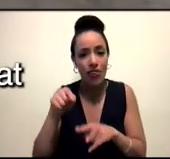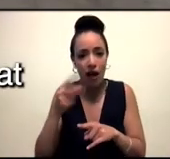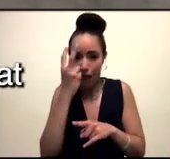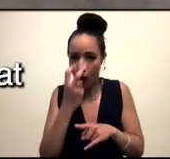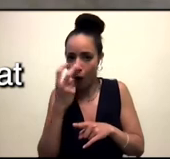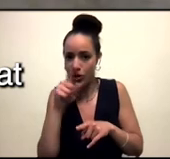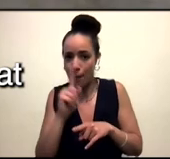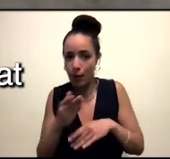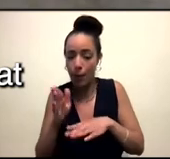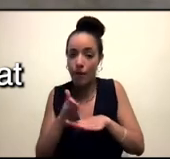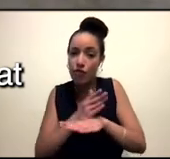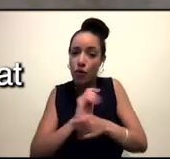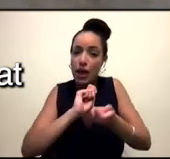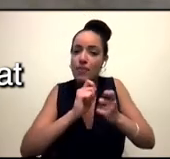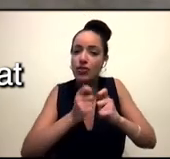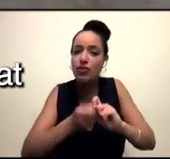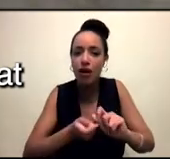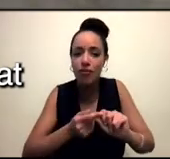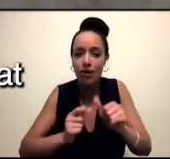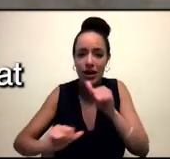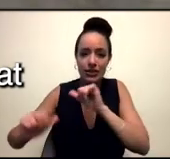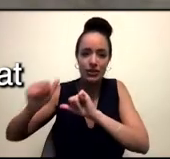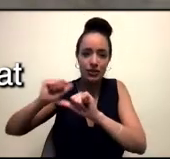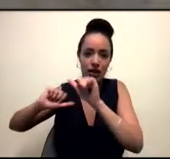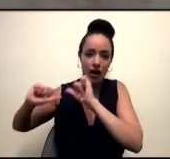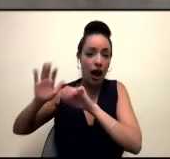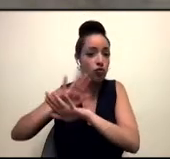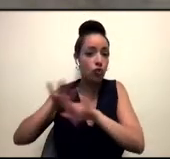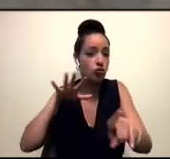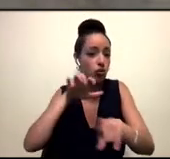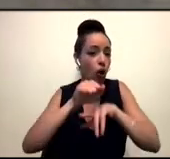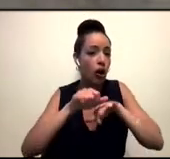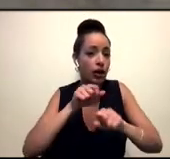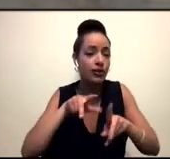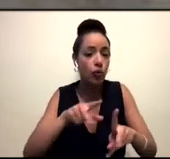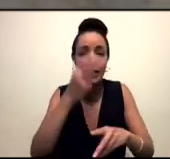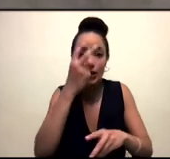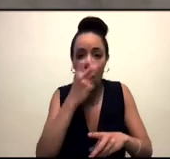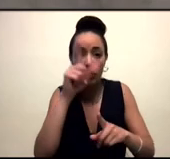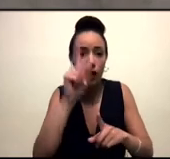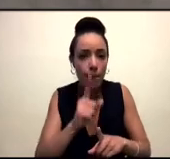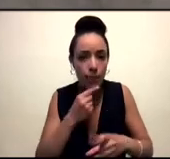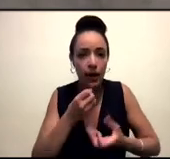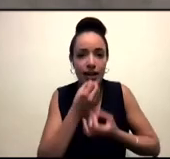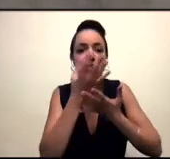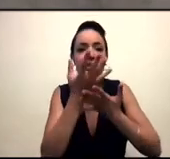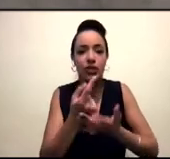colonizing the ways that elders express themselves with this changing of language or excluding people because